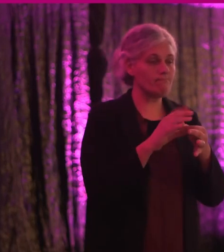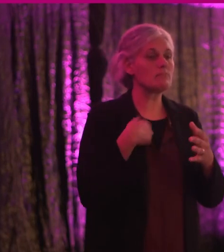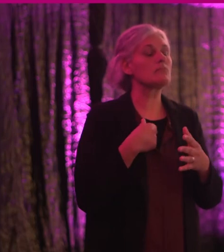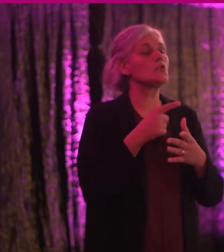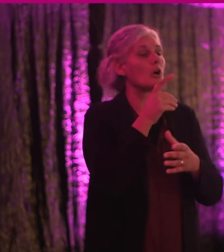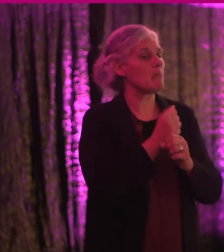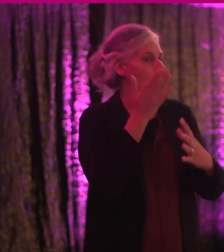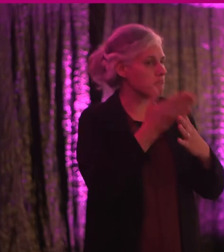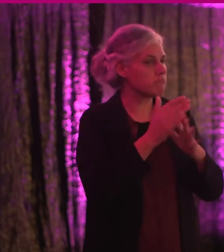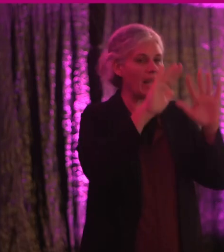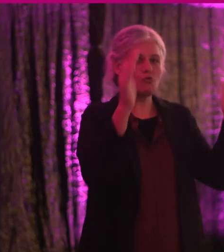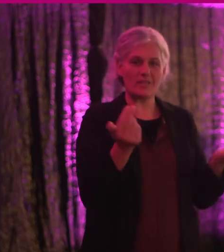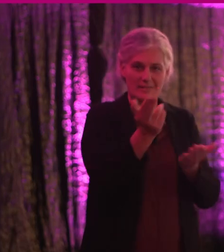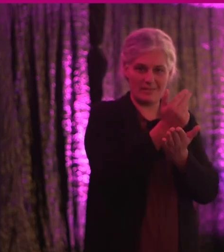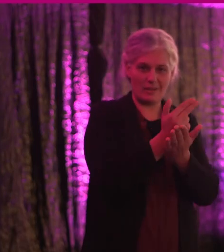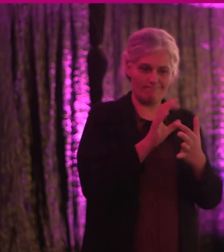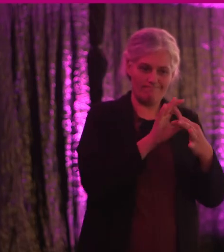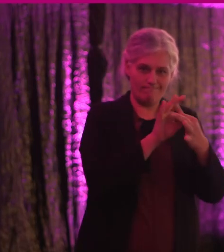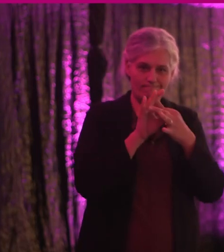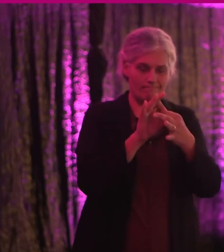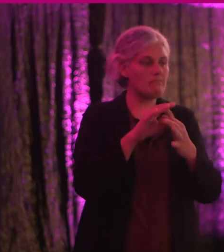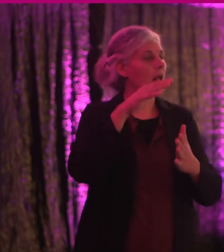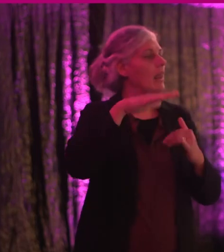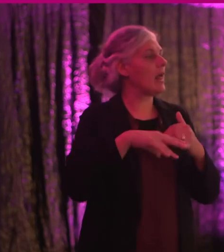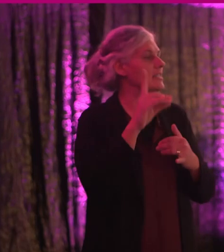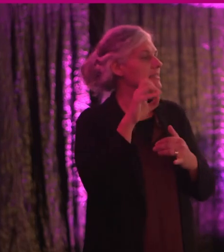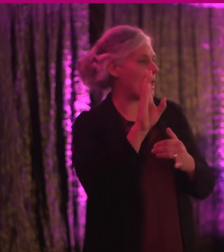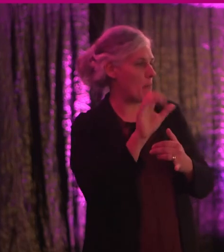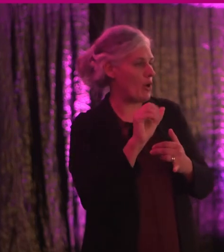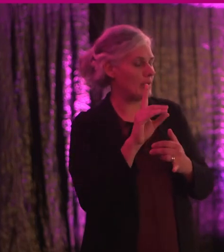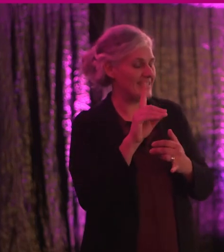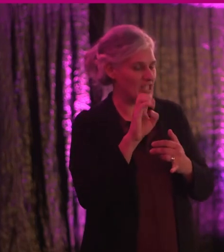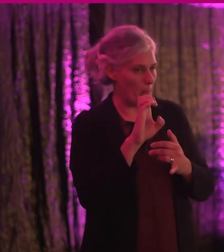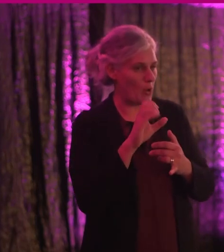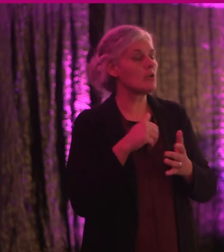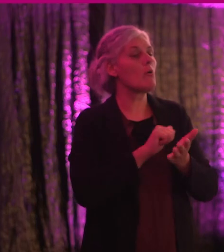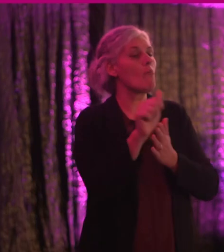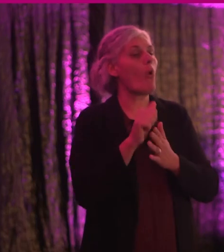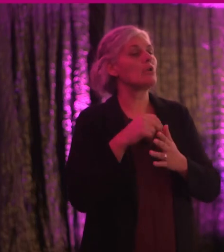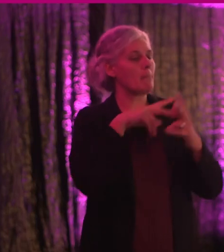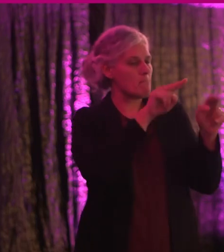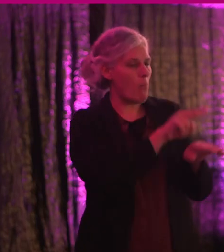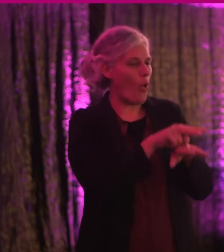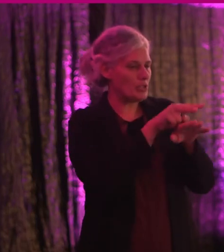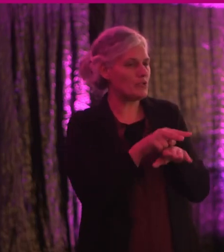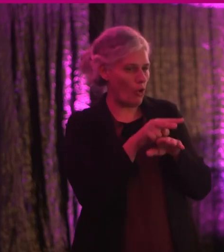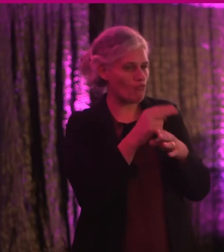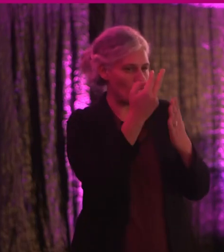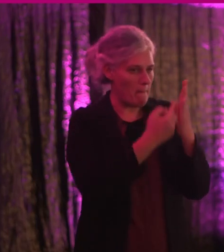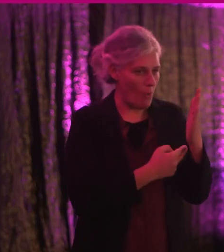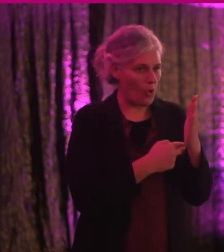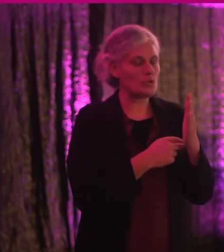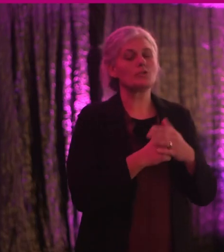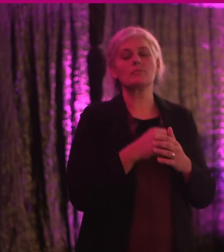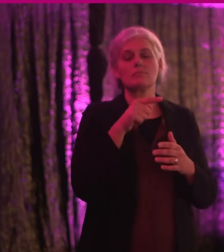and universal design. Last December, we published Ireland's first monitoring report under the EU Web